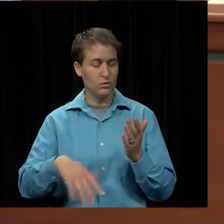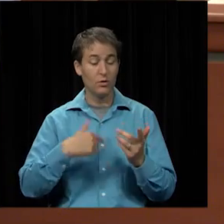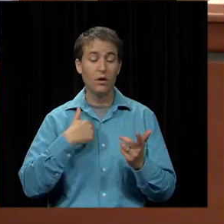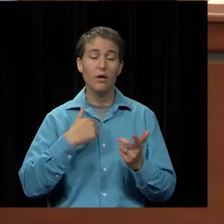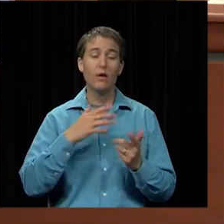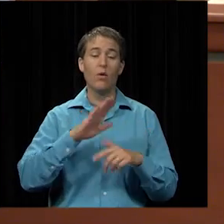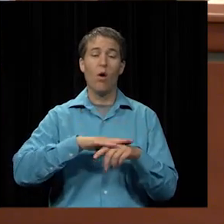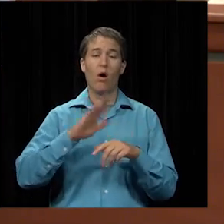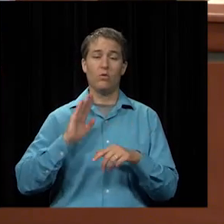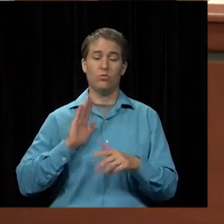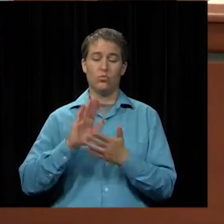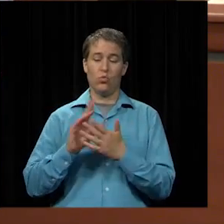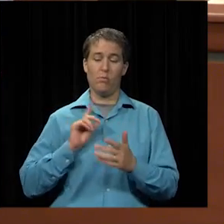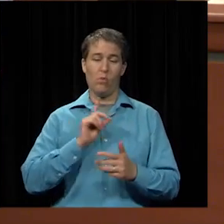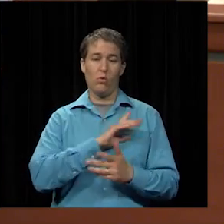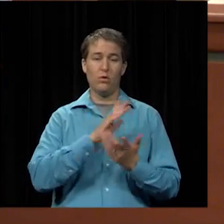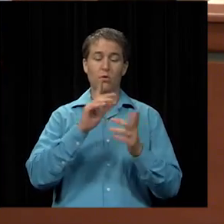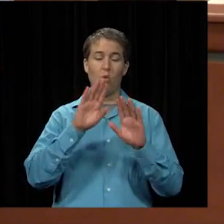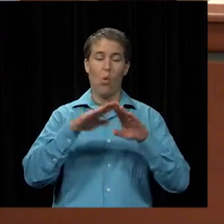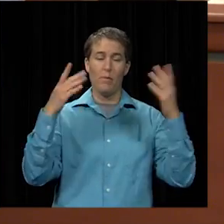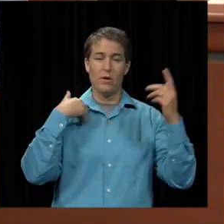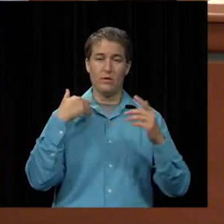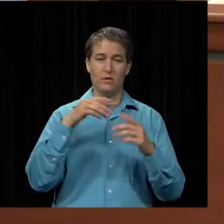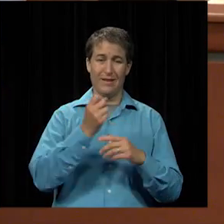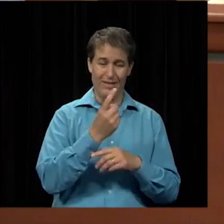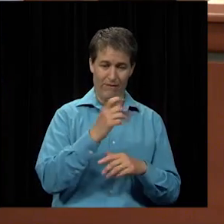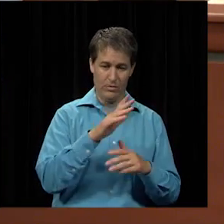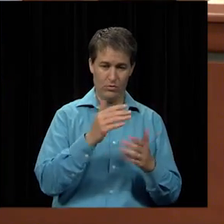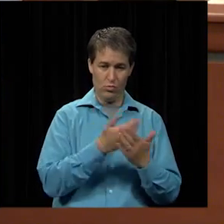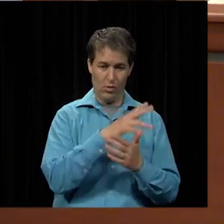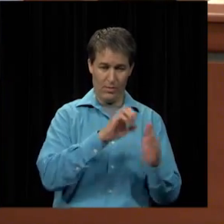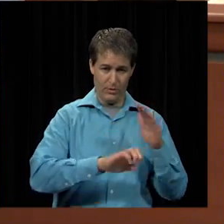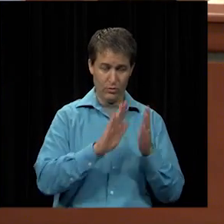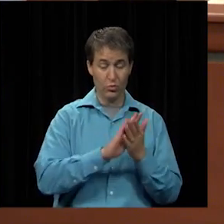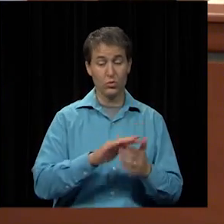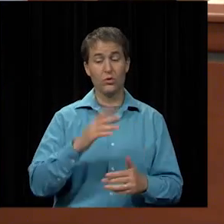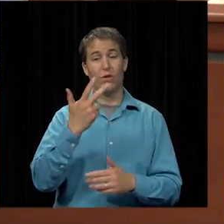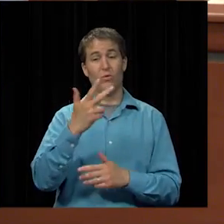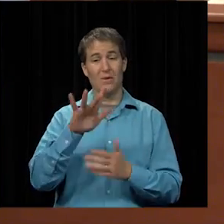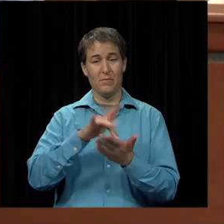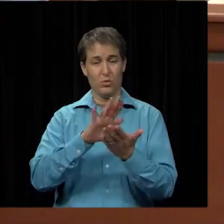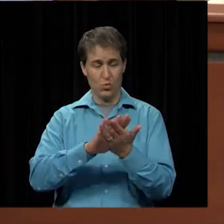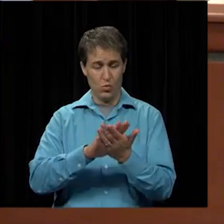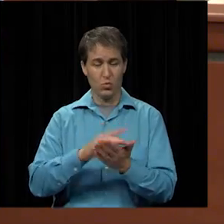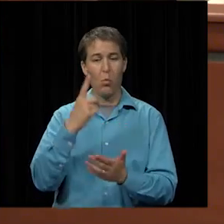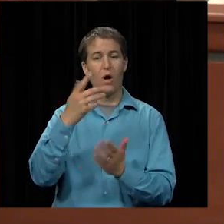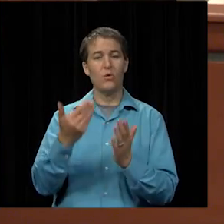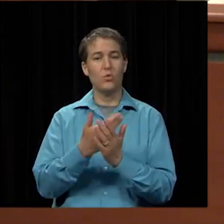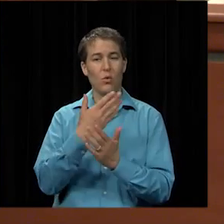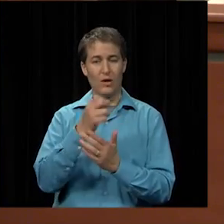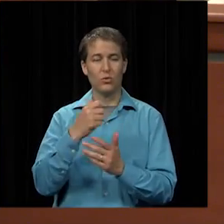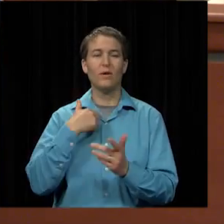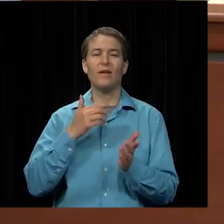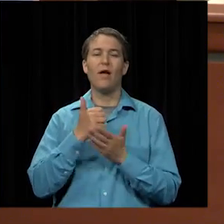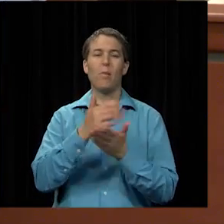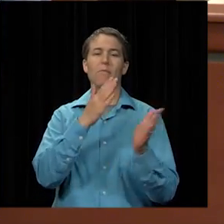to open 11 new elementary schools schools middle schools one high school and to help plan the fifth high school